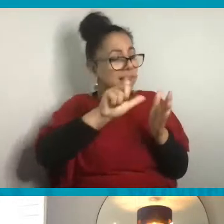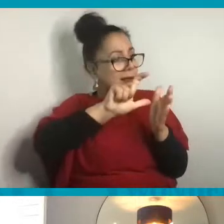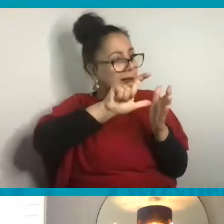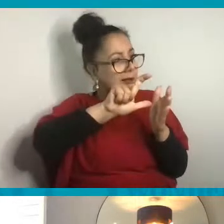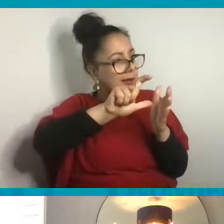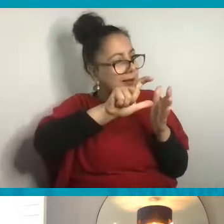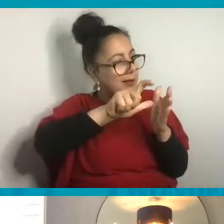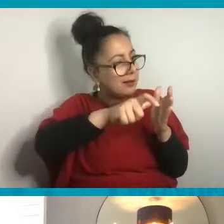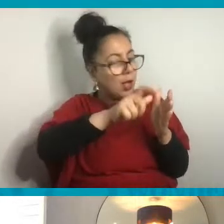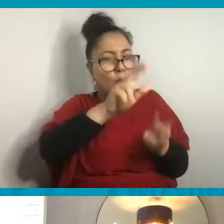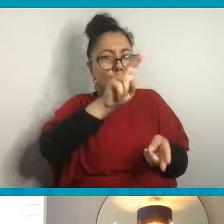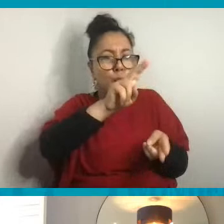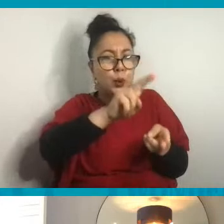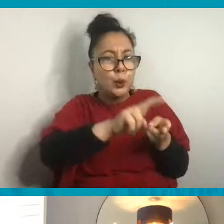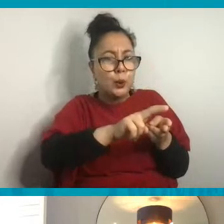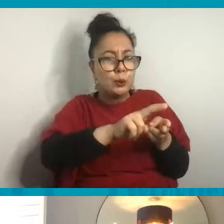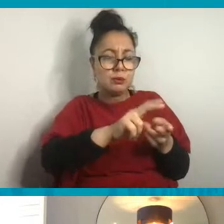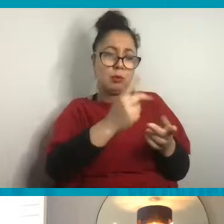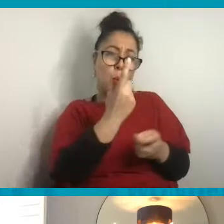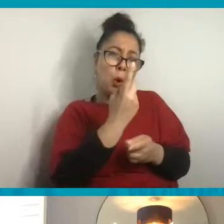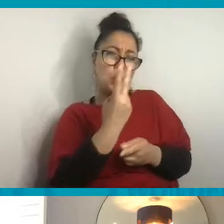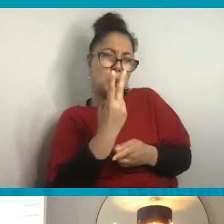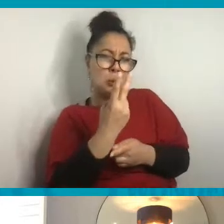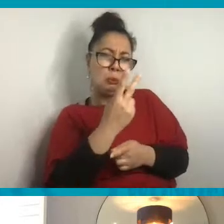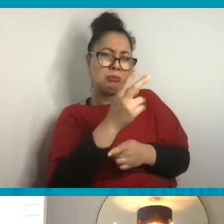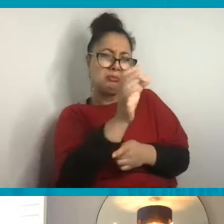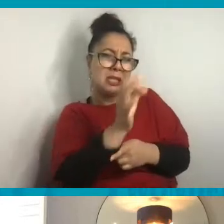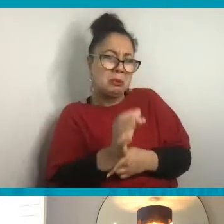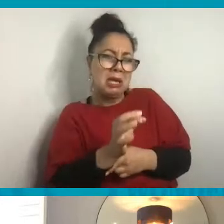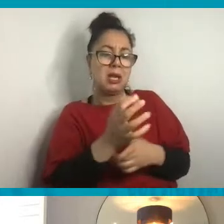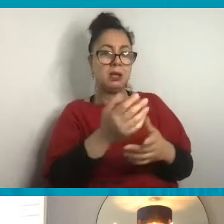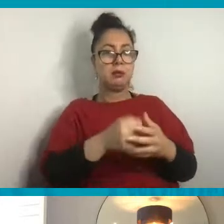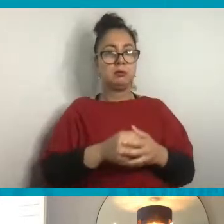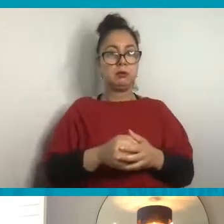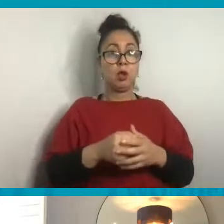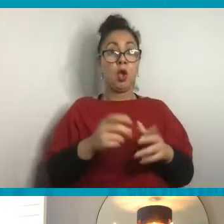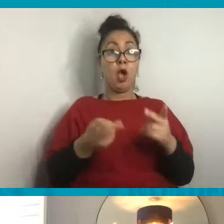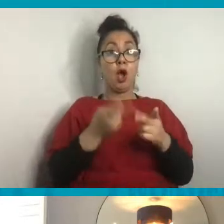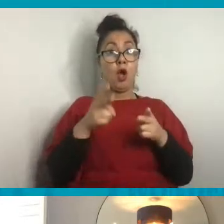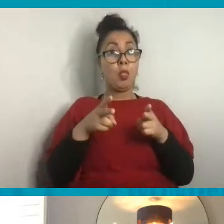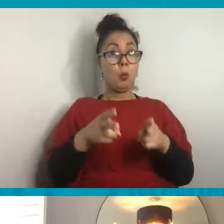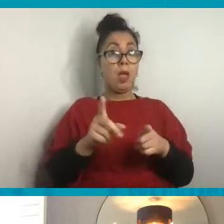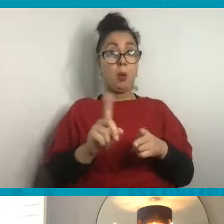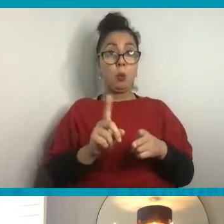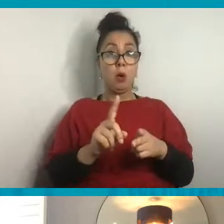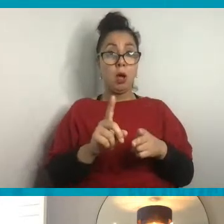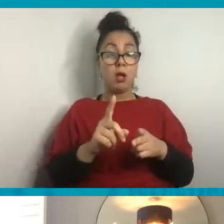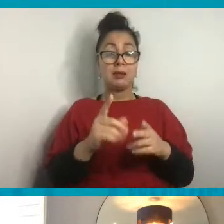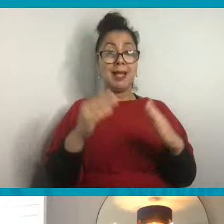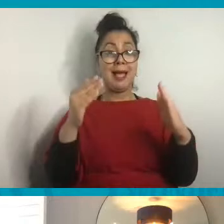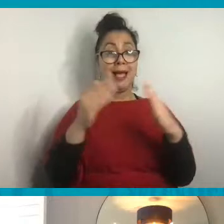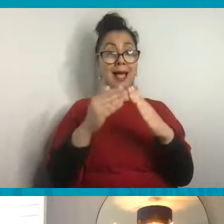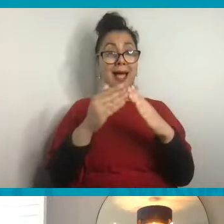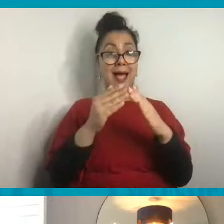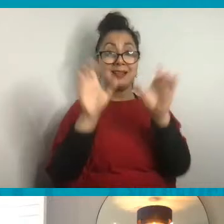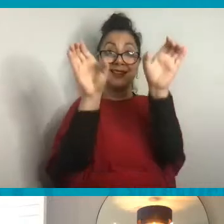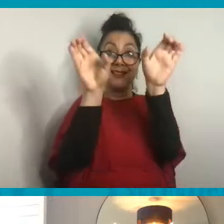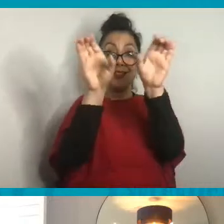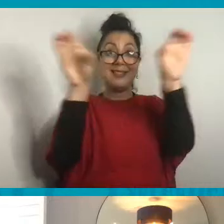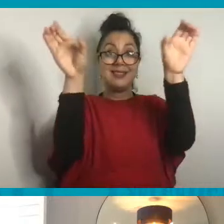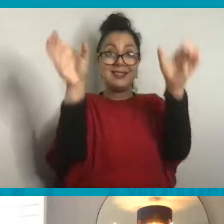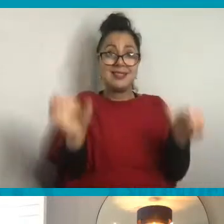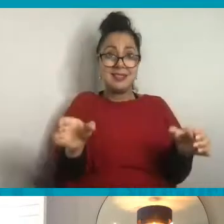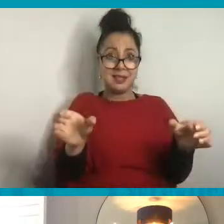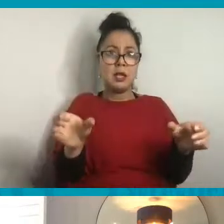Another, another way is also making sure that your house is properly, has proper insulation, especially around